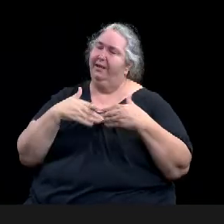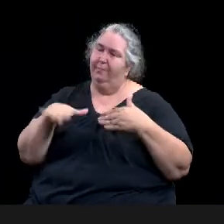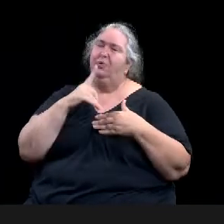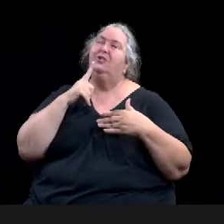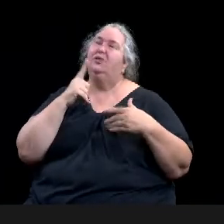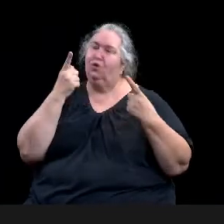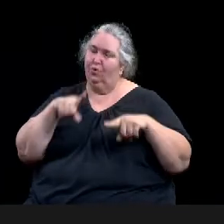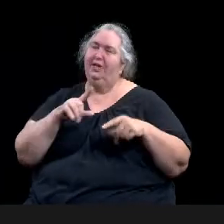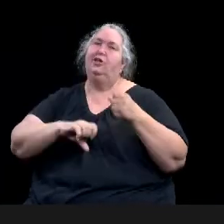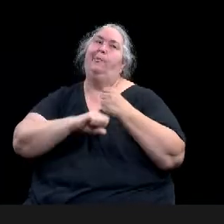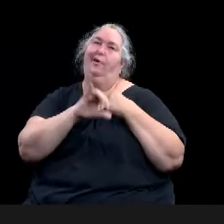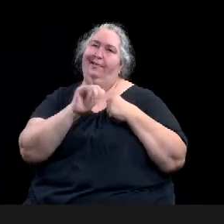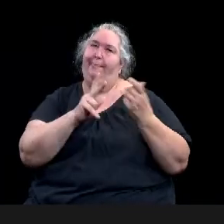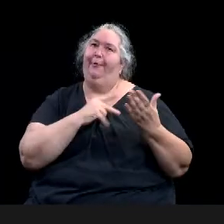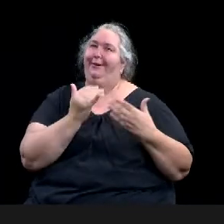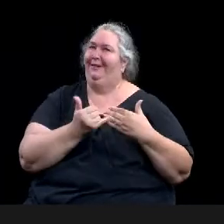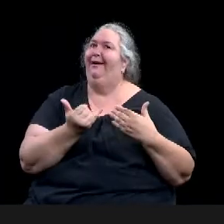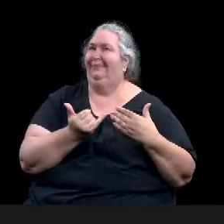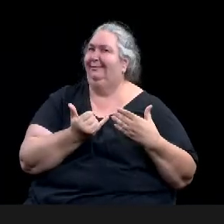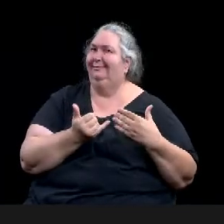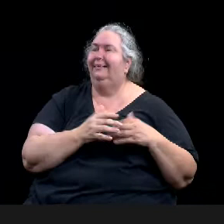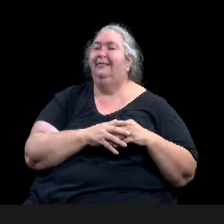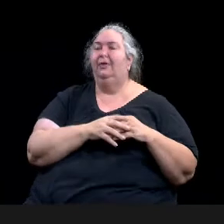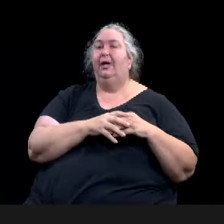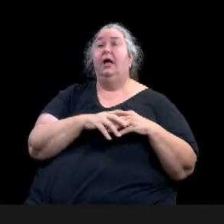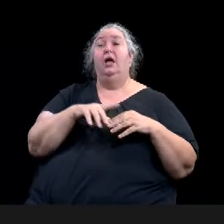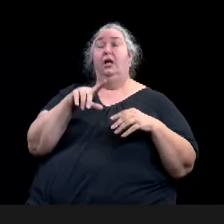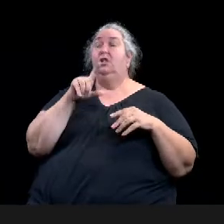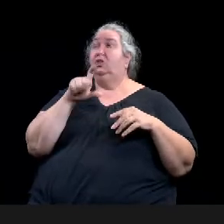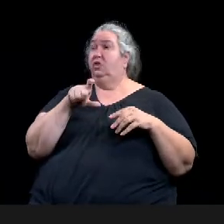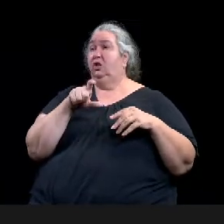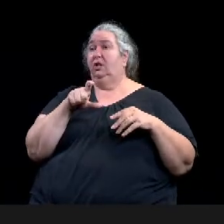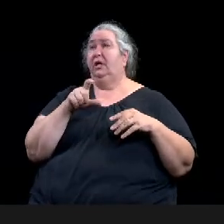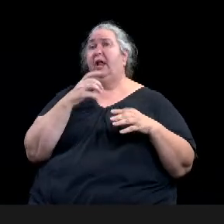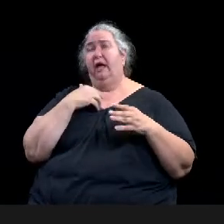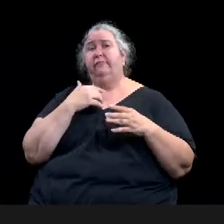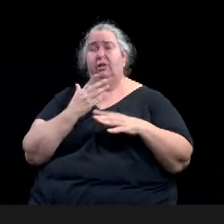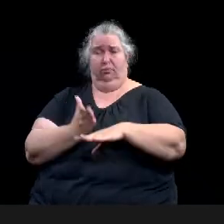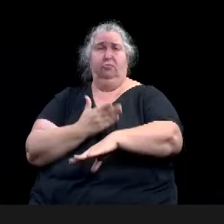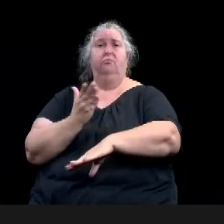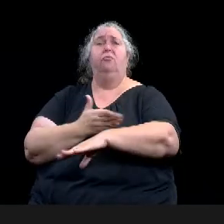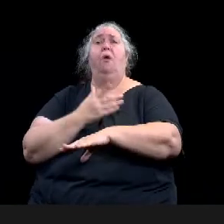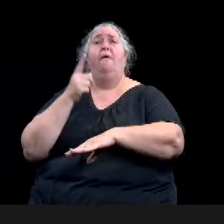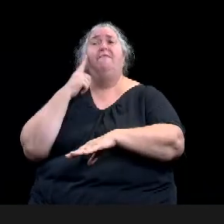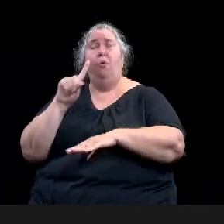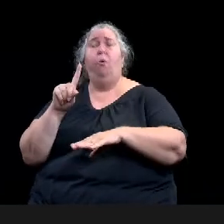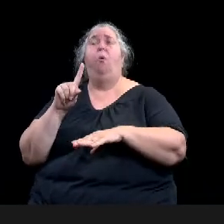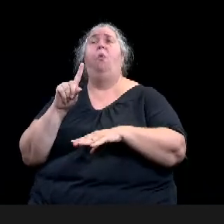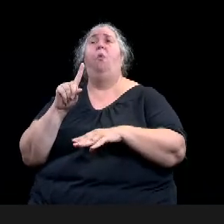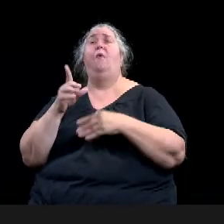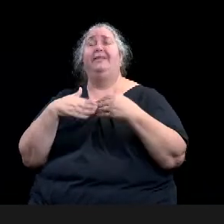should be feasible to complete within six months. And it certainly should be inside Waco city limits.